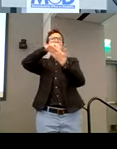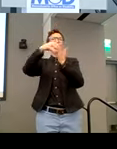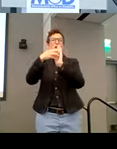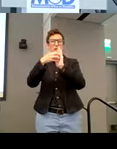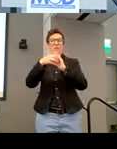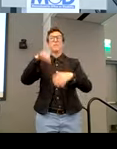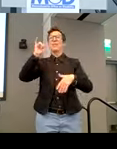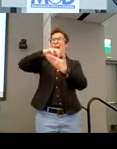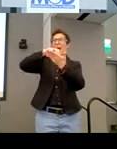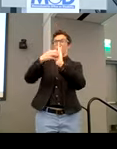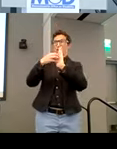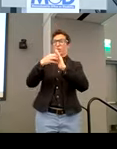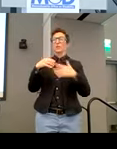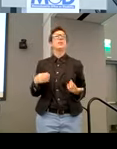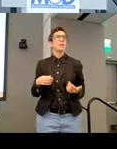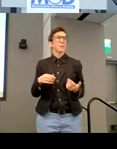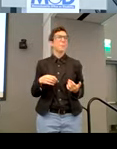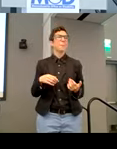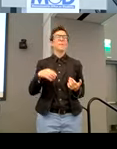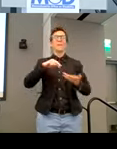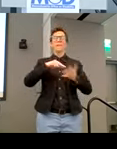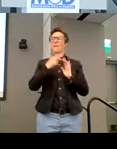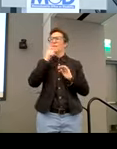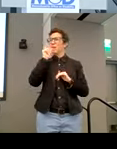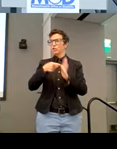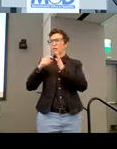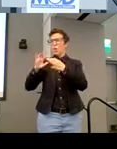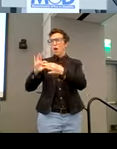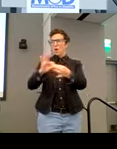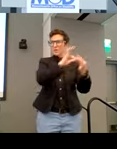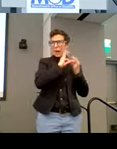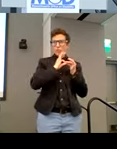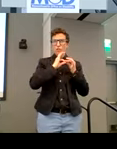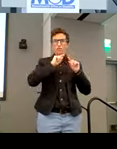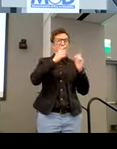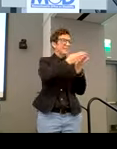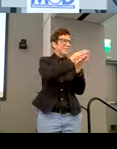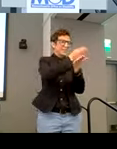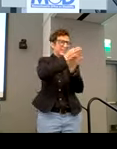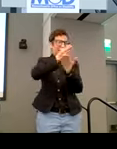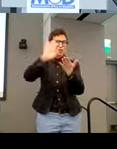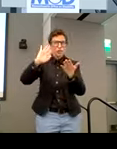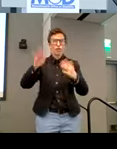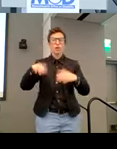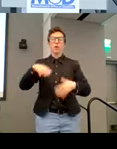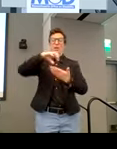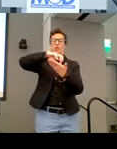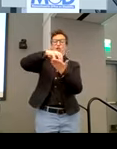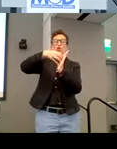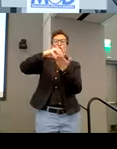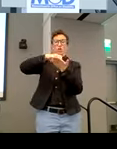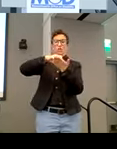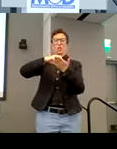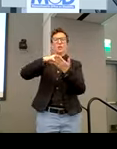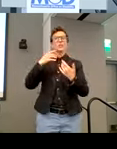the idea that it takes not just collaboration from the different sectors that we talked about, but many,